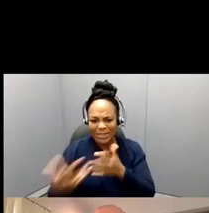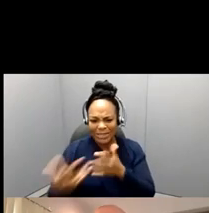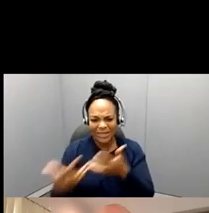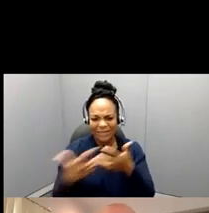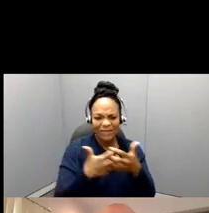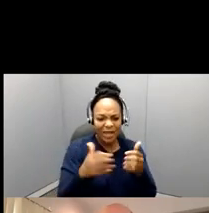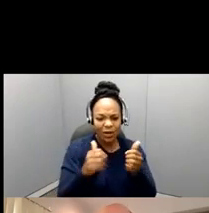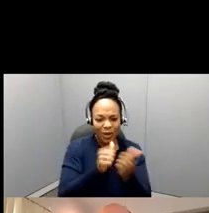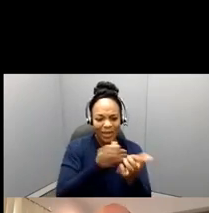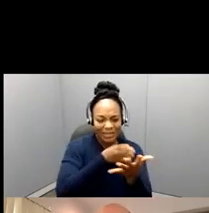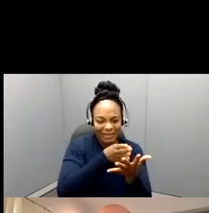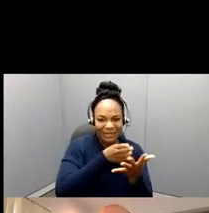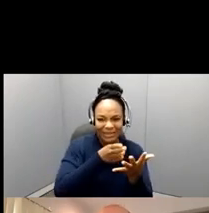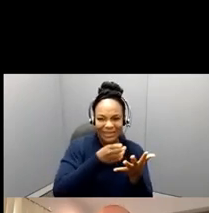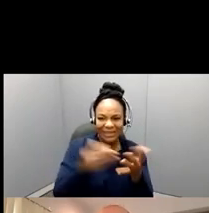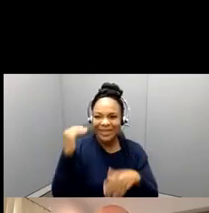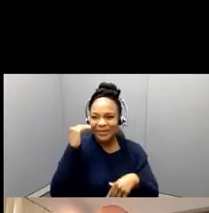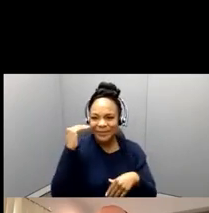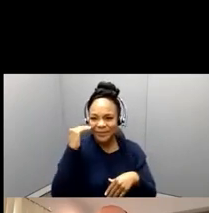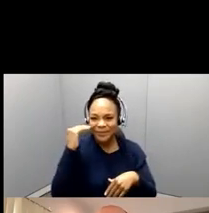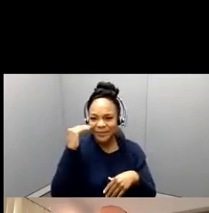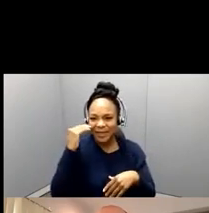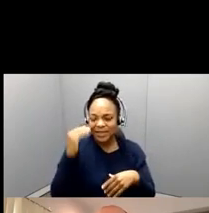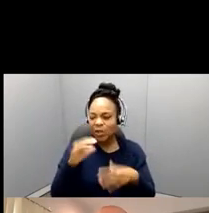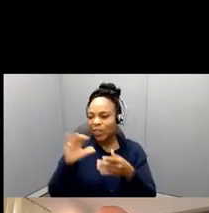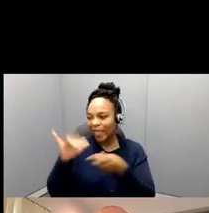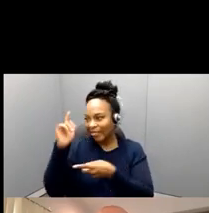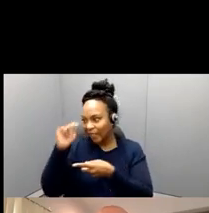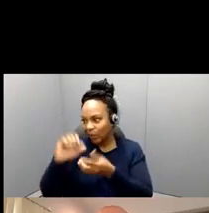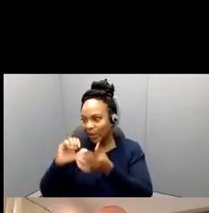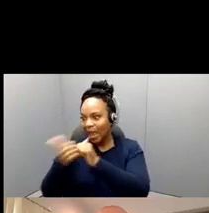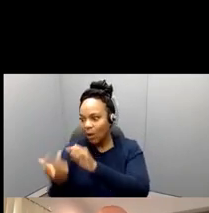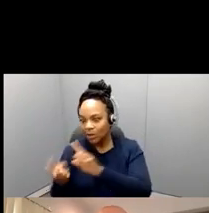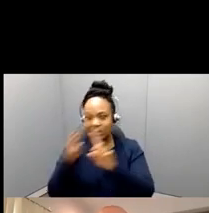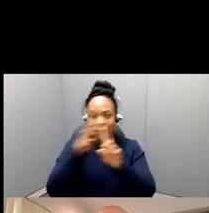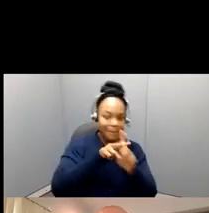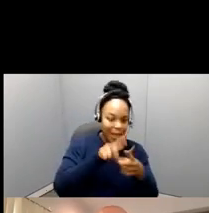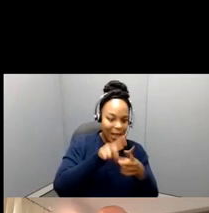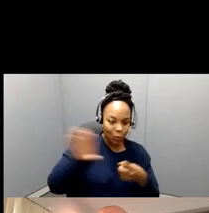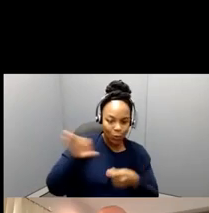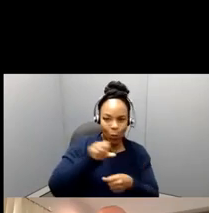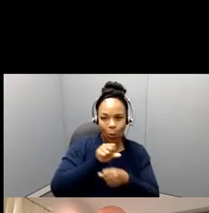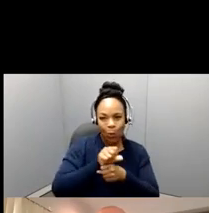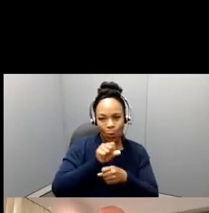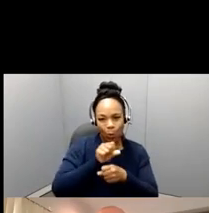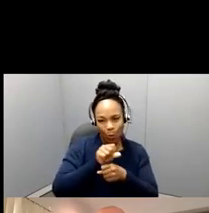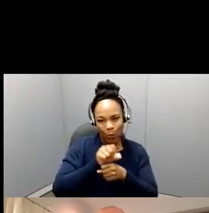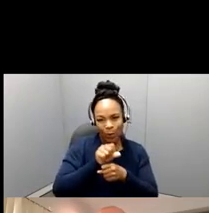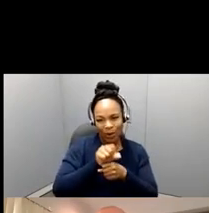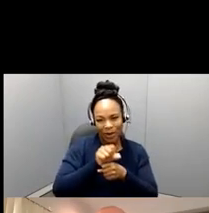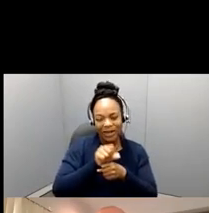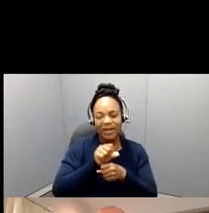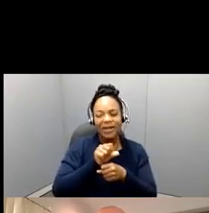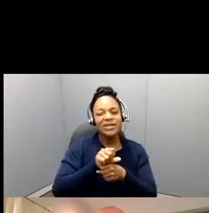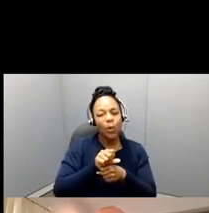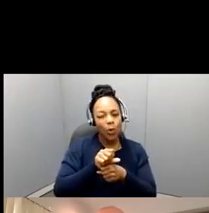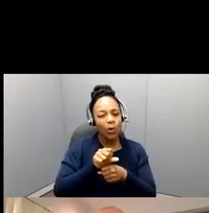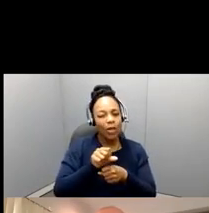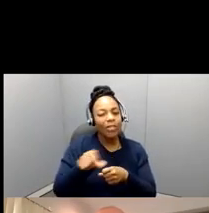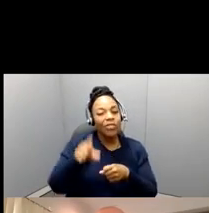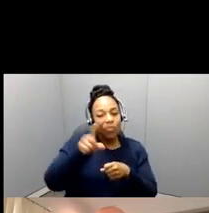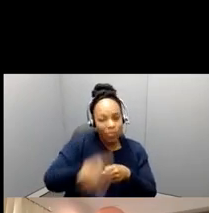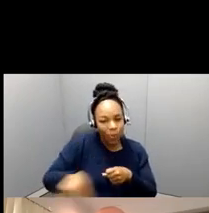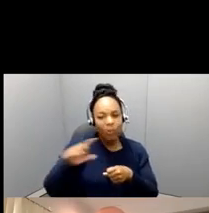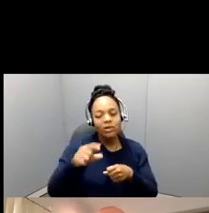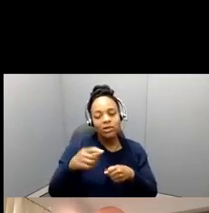to your own, your own work. Those are the, are the, the best, I think, proposals that, you know, where it's